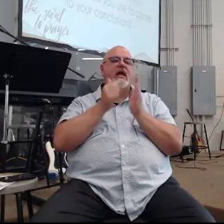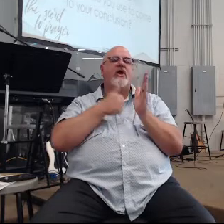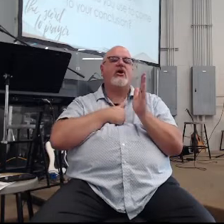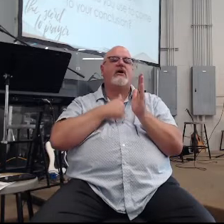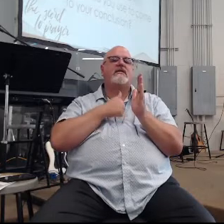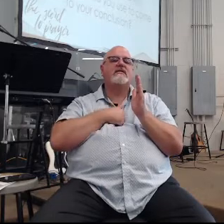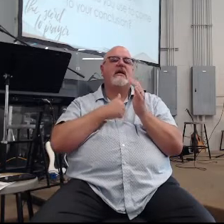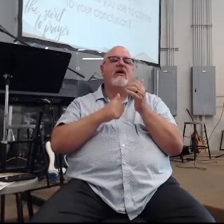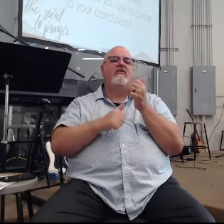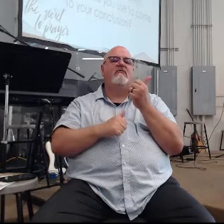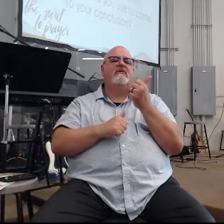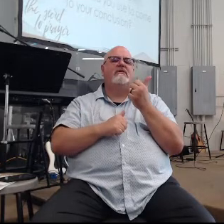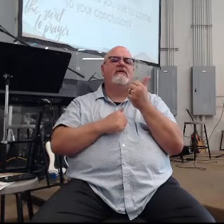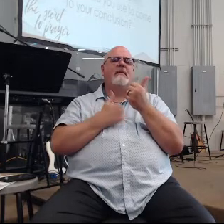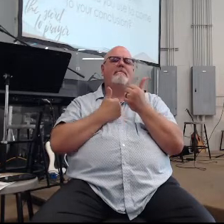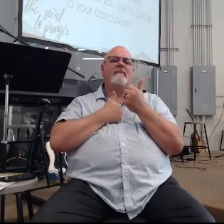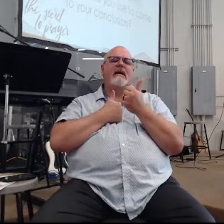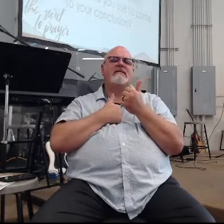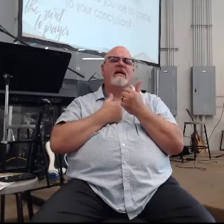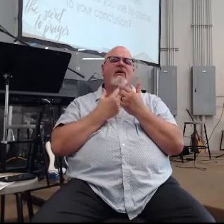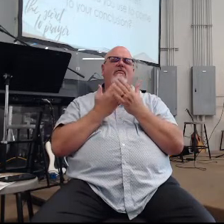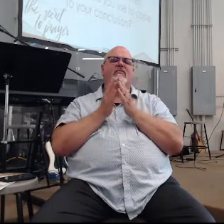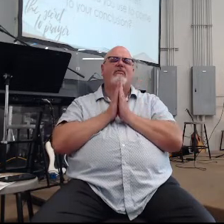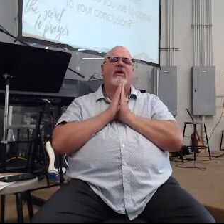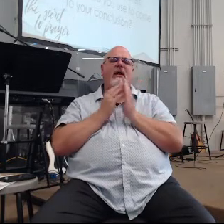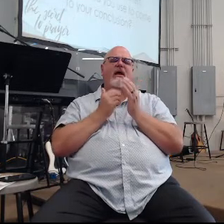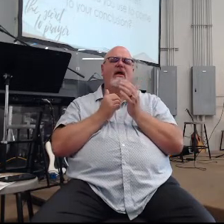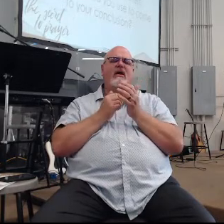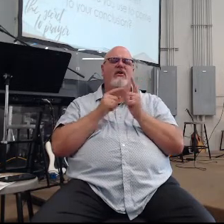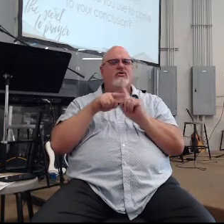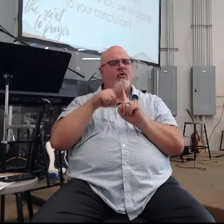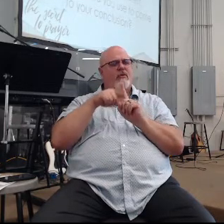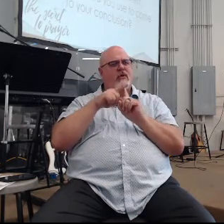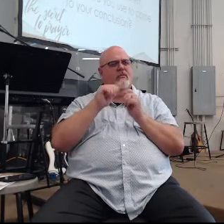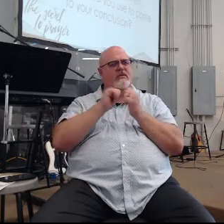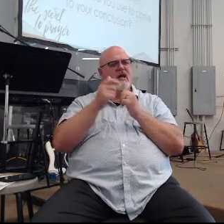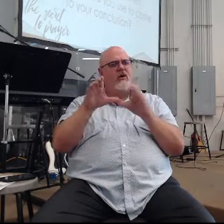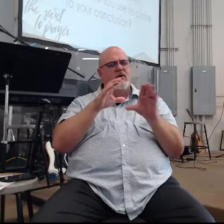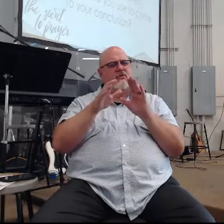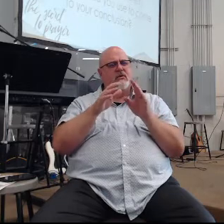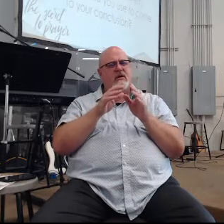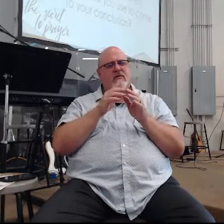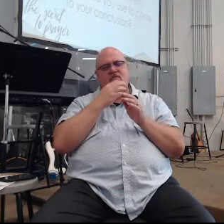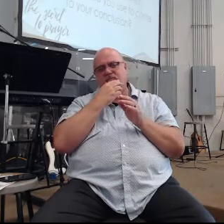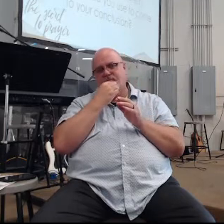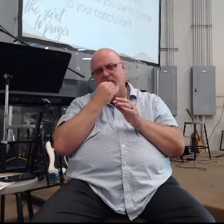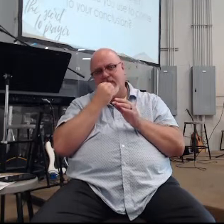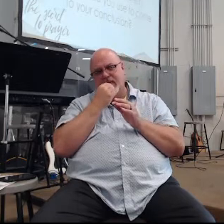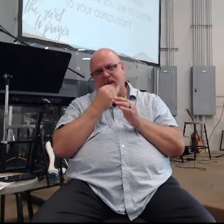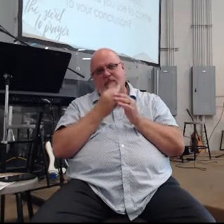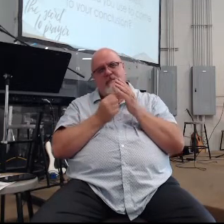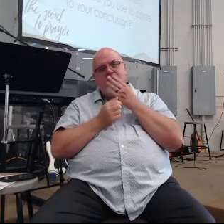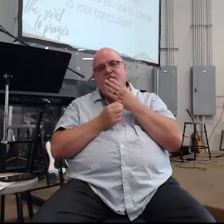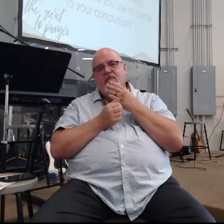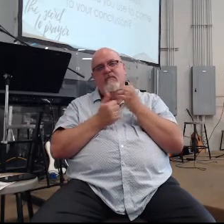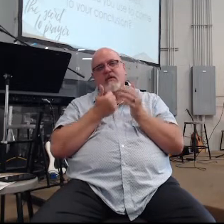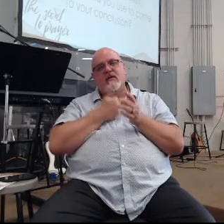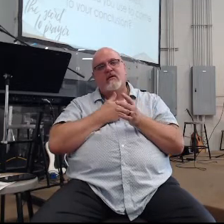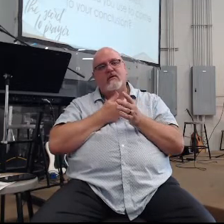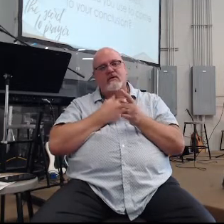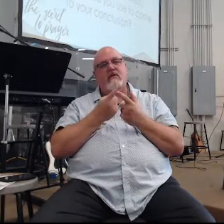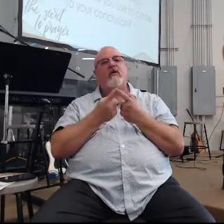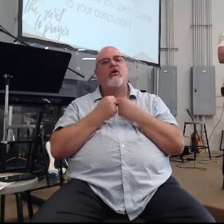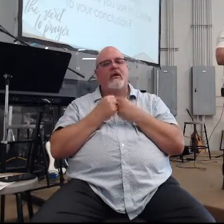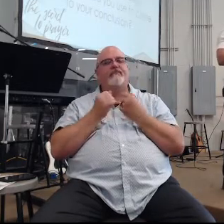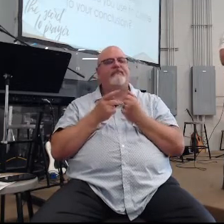self-based good so your barometer for how you're doing in prayer is also about not just how much you're